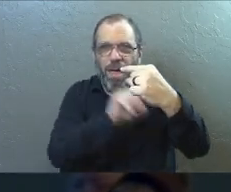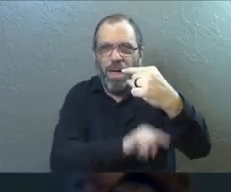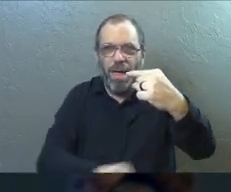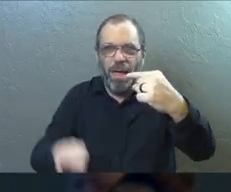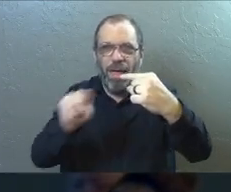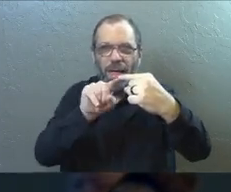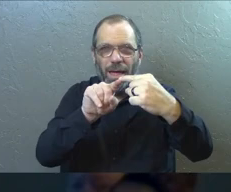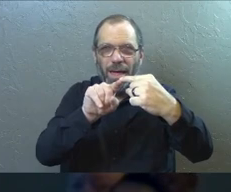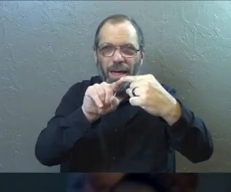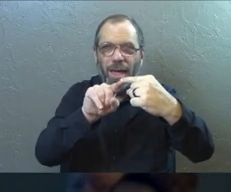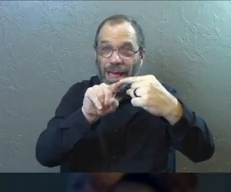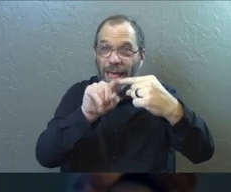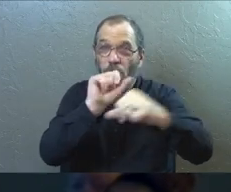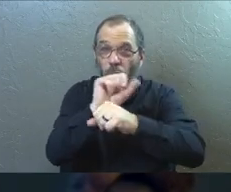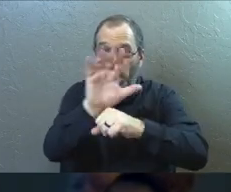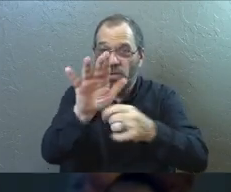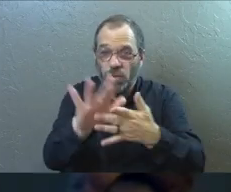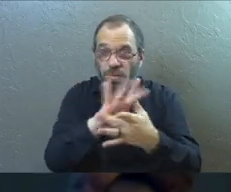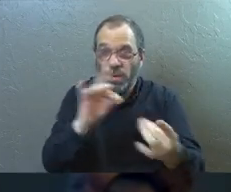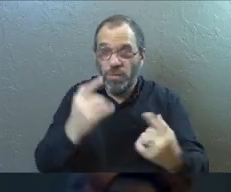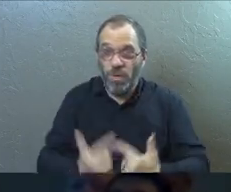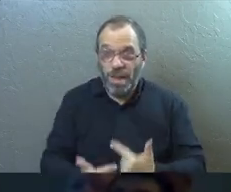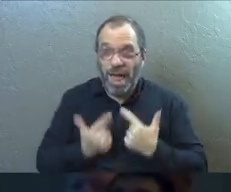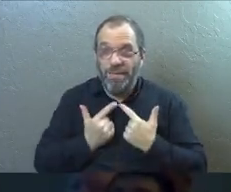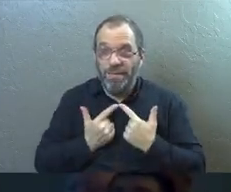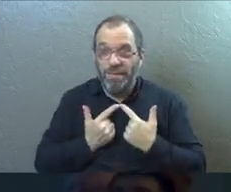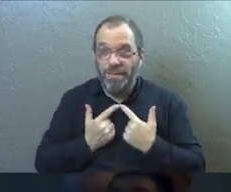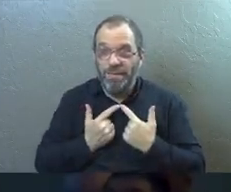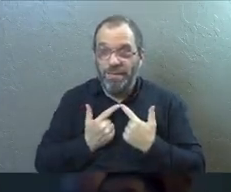Because this is how it's going to work in your spiritual life.